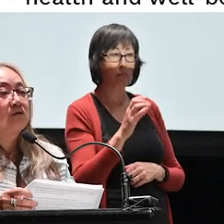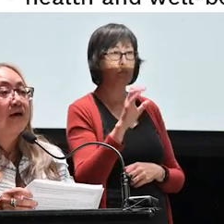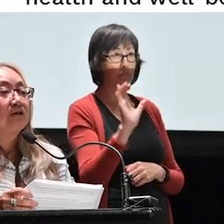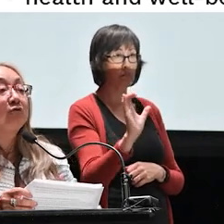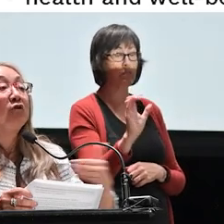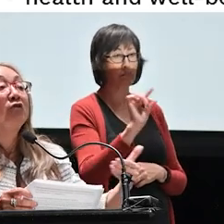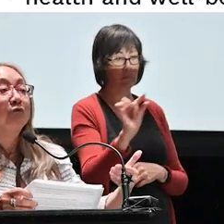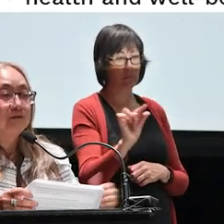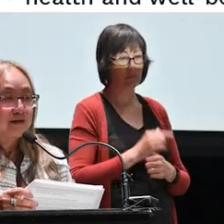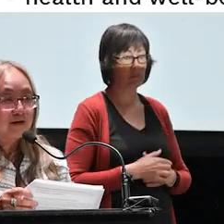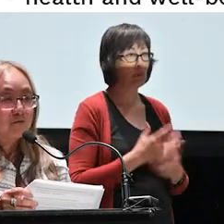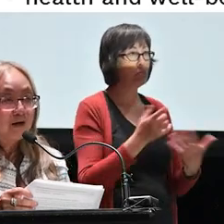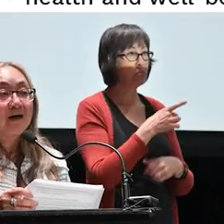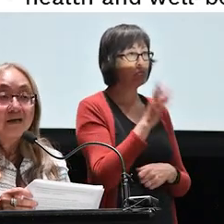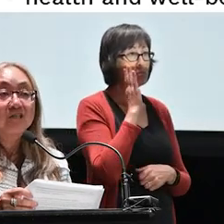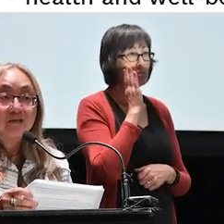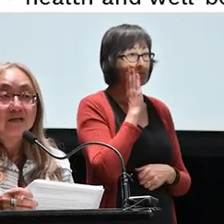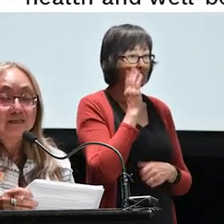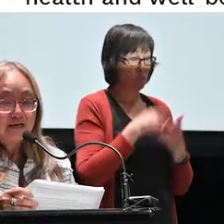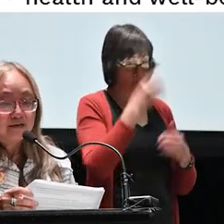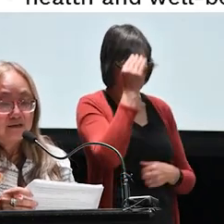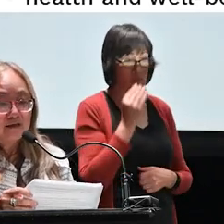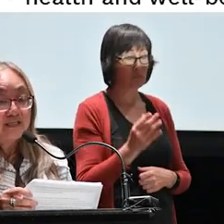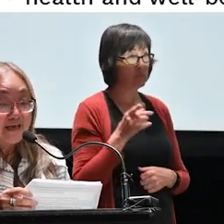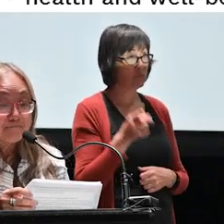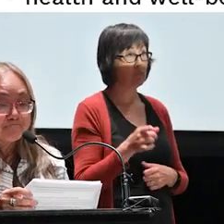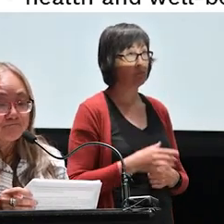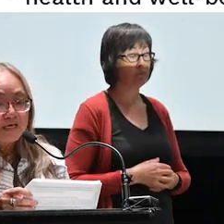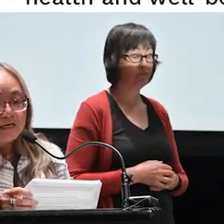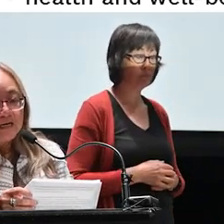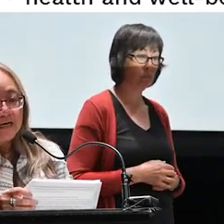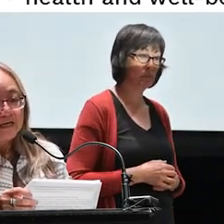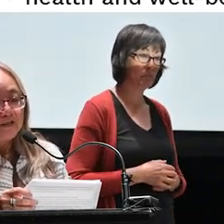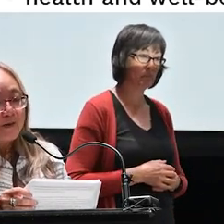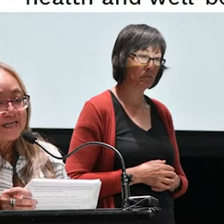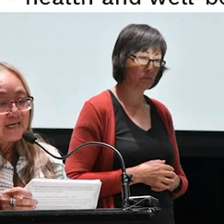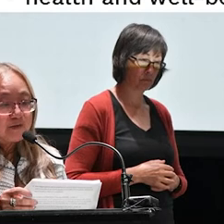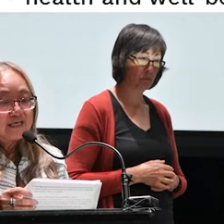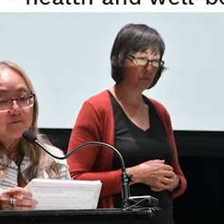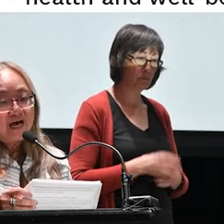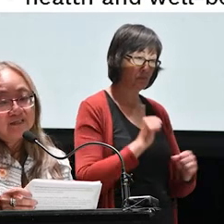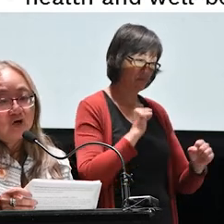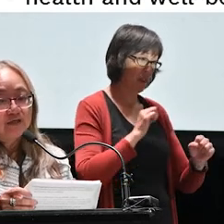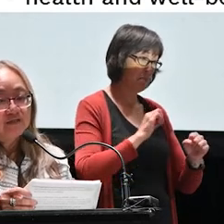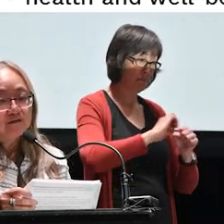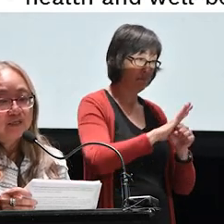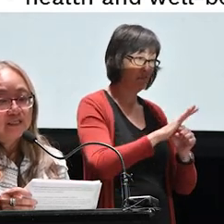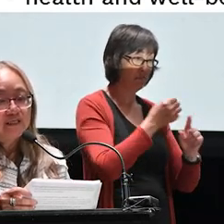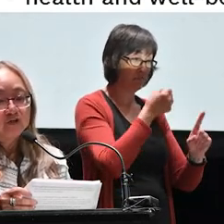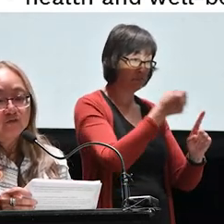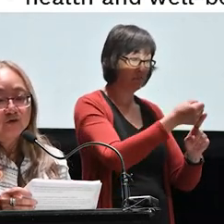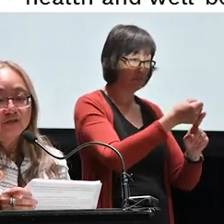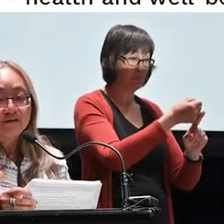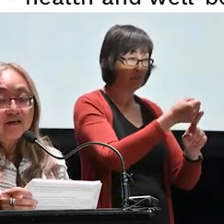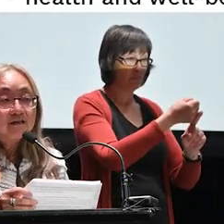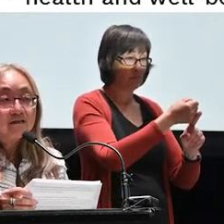so that you knew what I shared and said to them. The pandemic impacted artists' ability